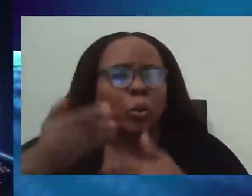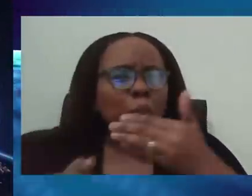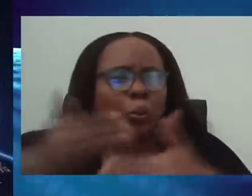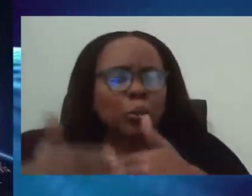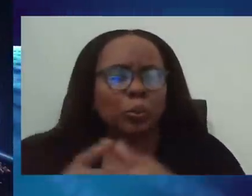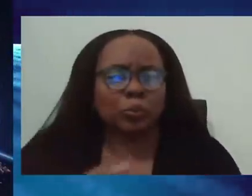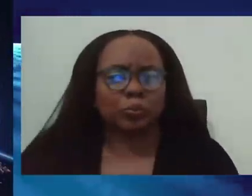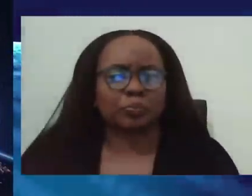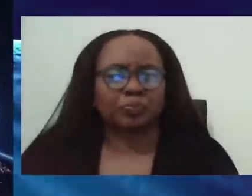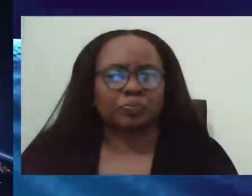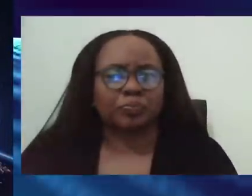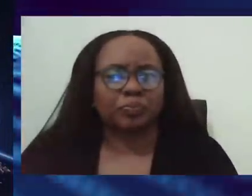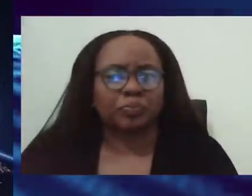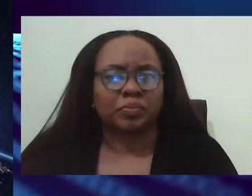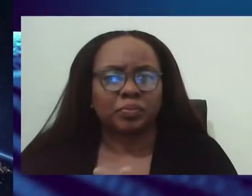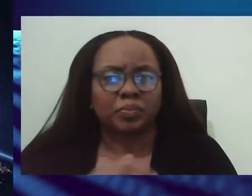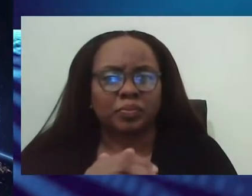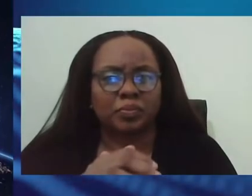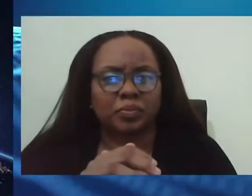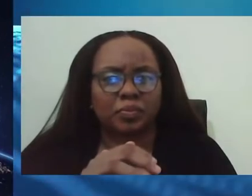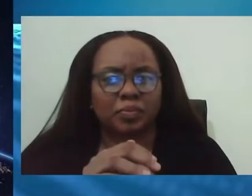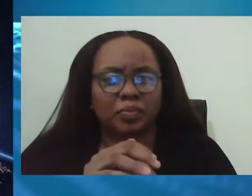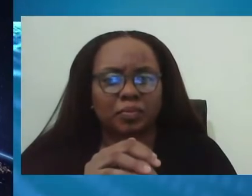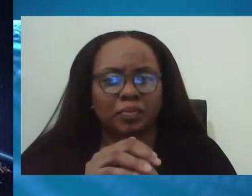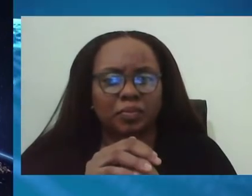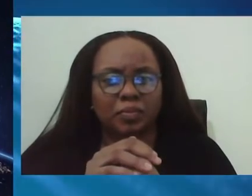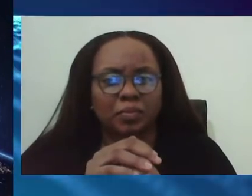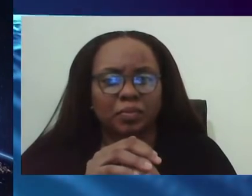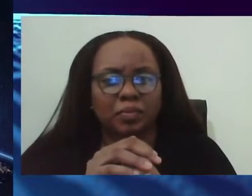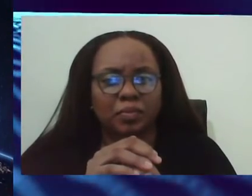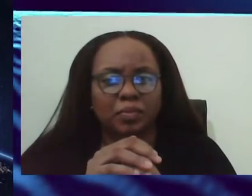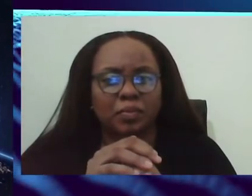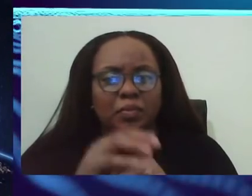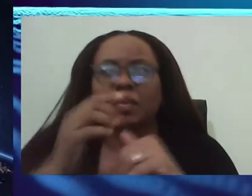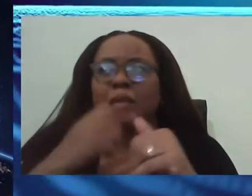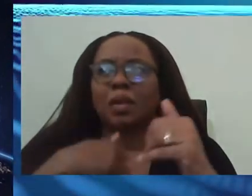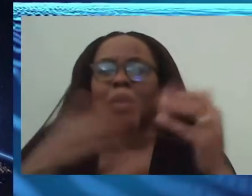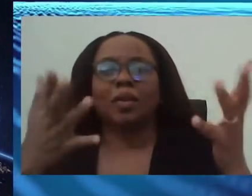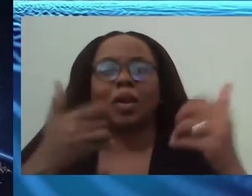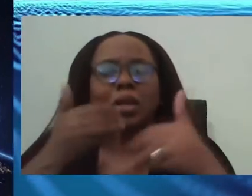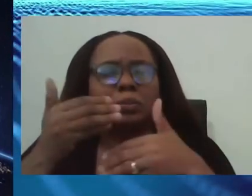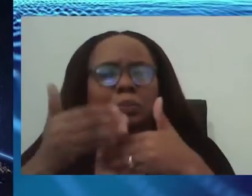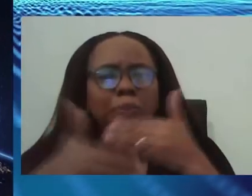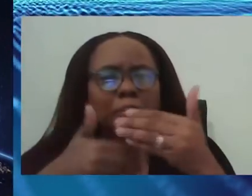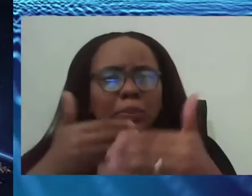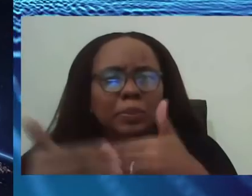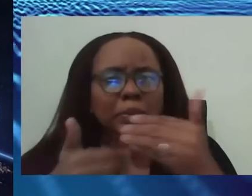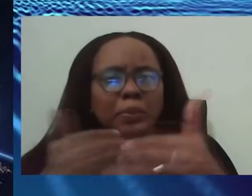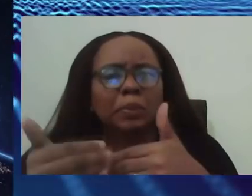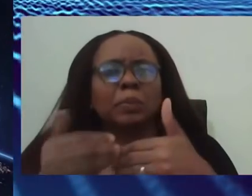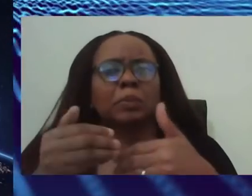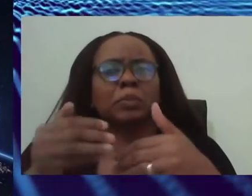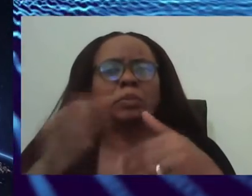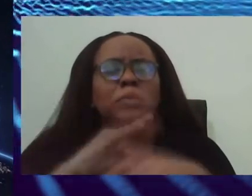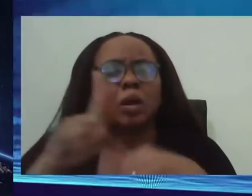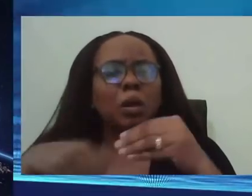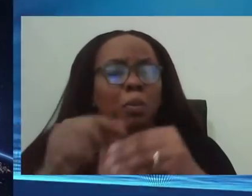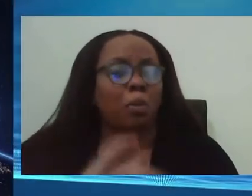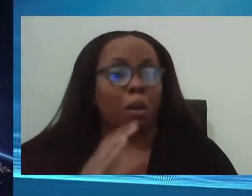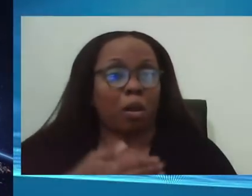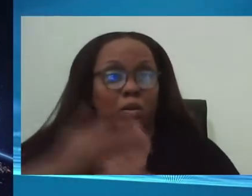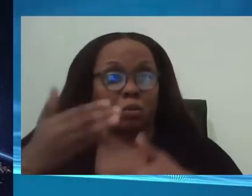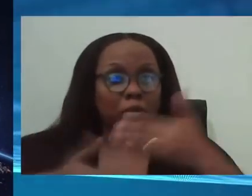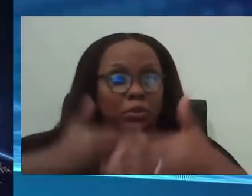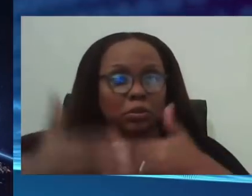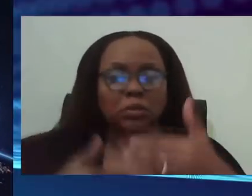I just really want to spend a bit of time though, Ellis, Ms. Ellis to, to really highlight what is the process in terms of